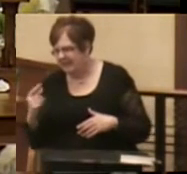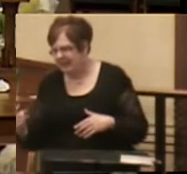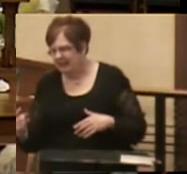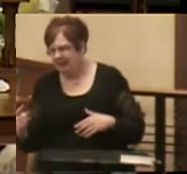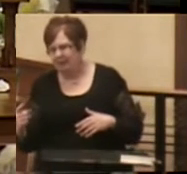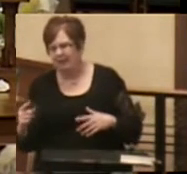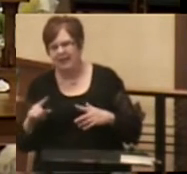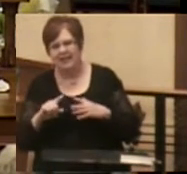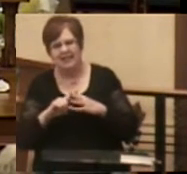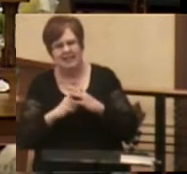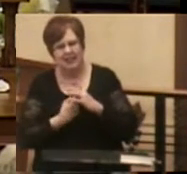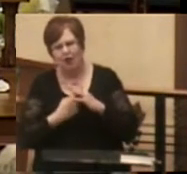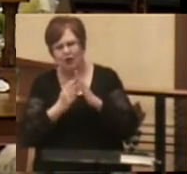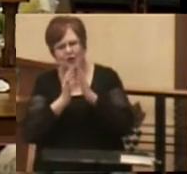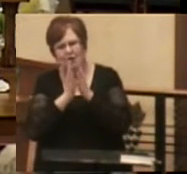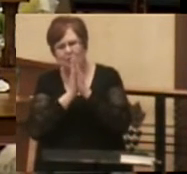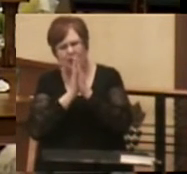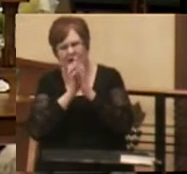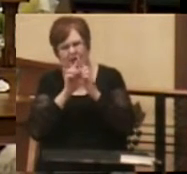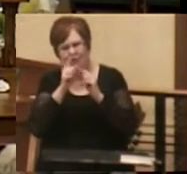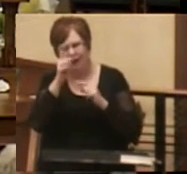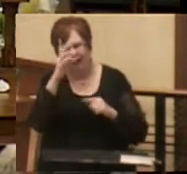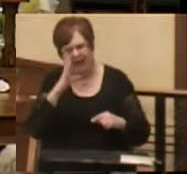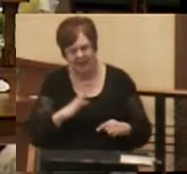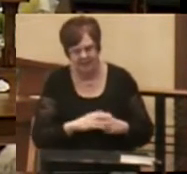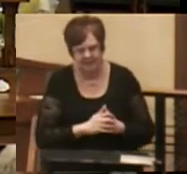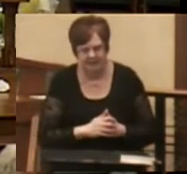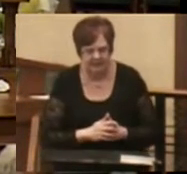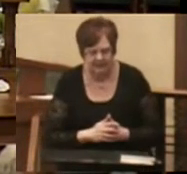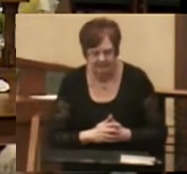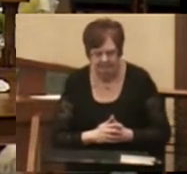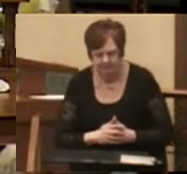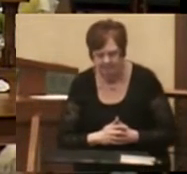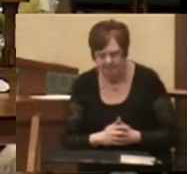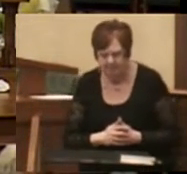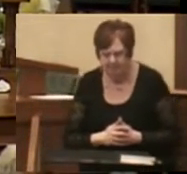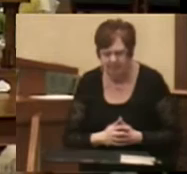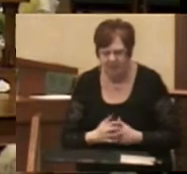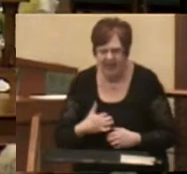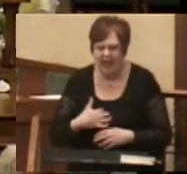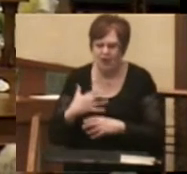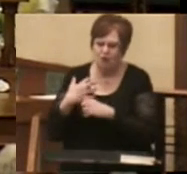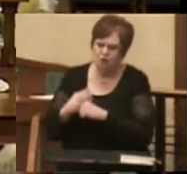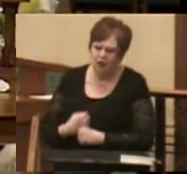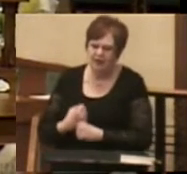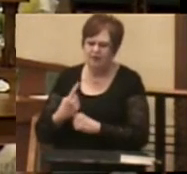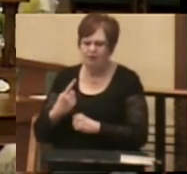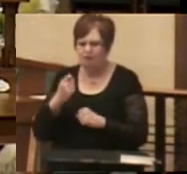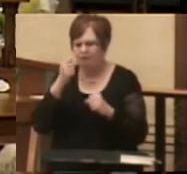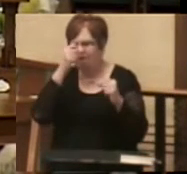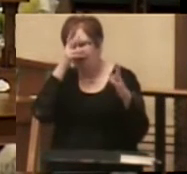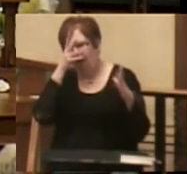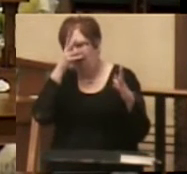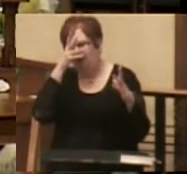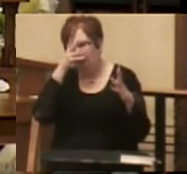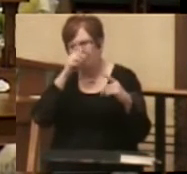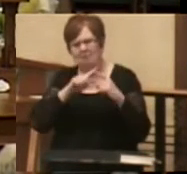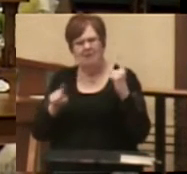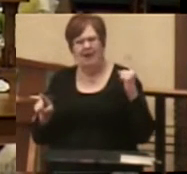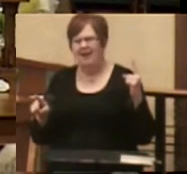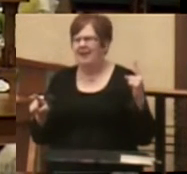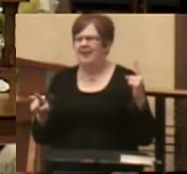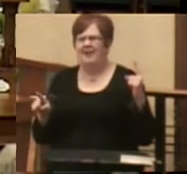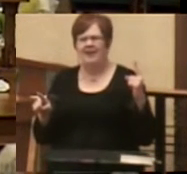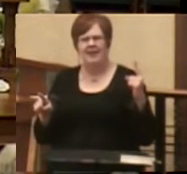brokenly started to pray to God. I trust you, father, but it